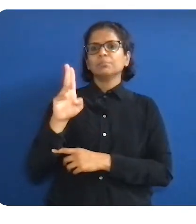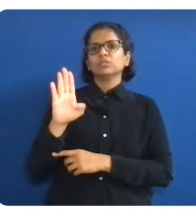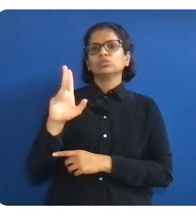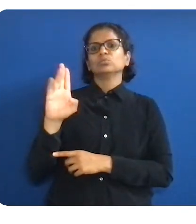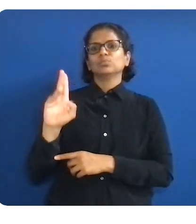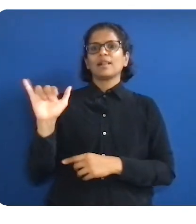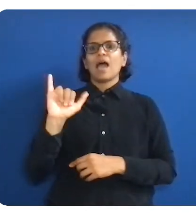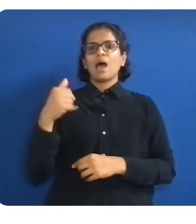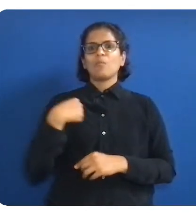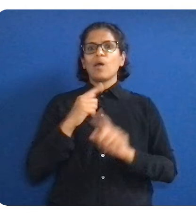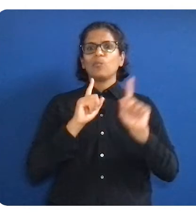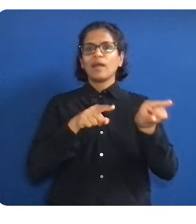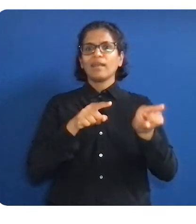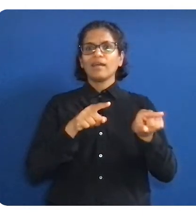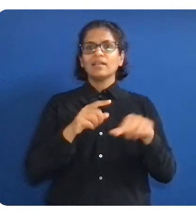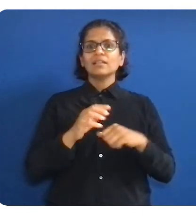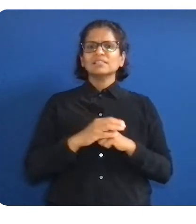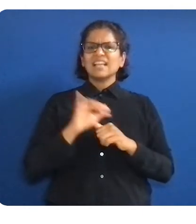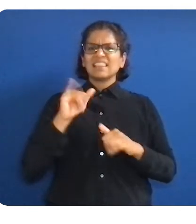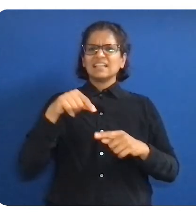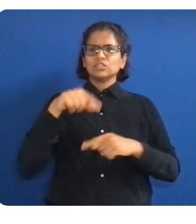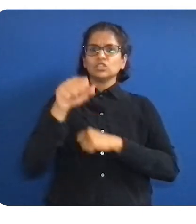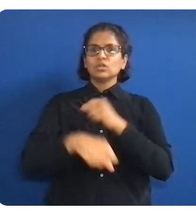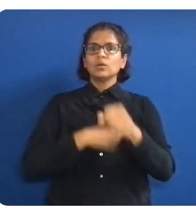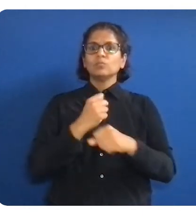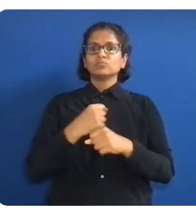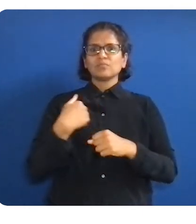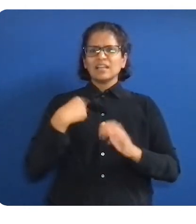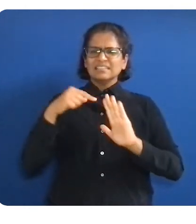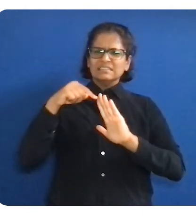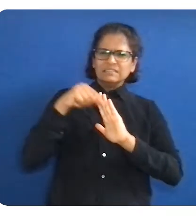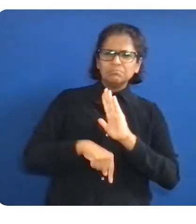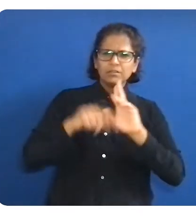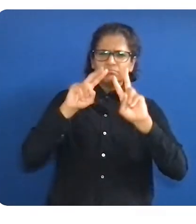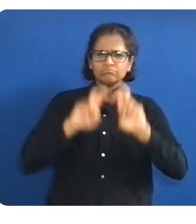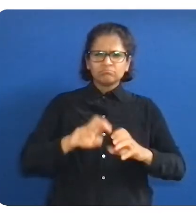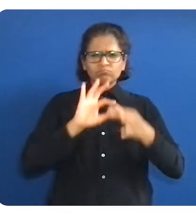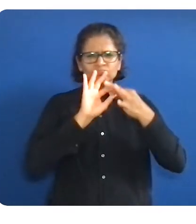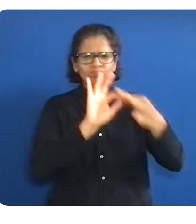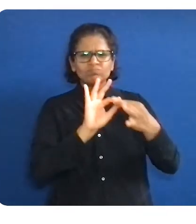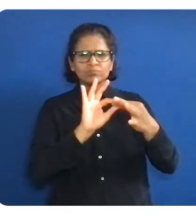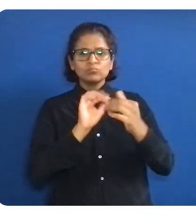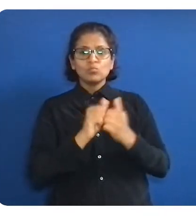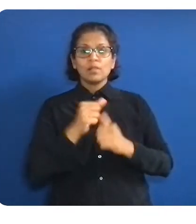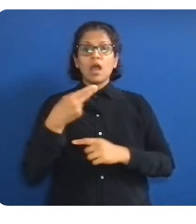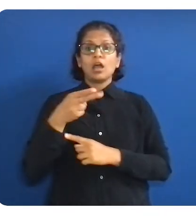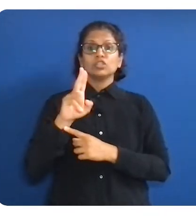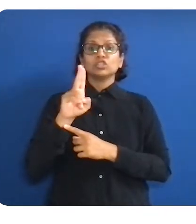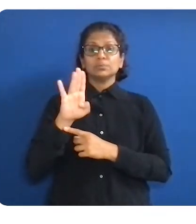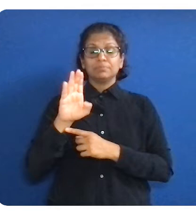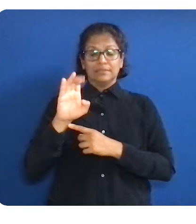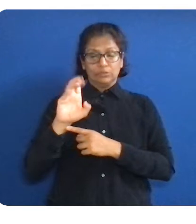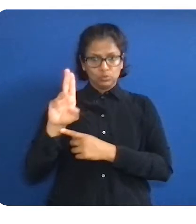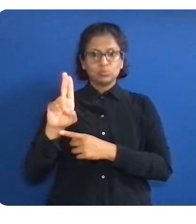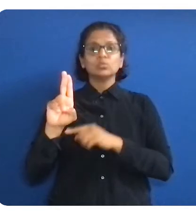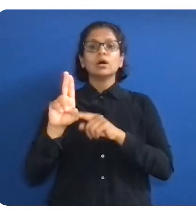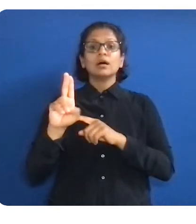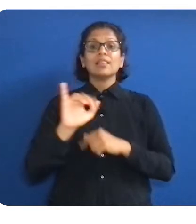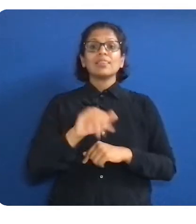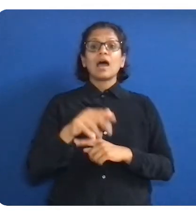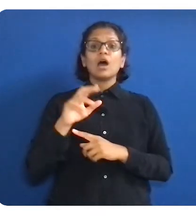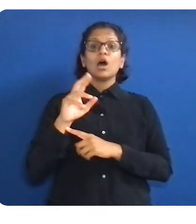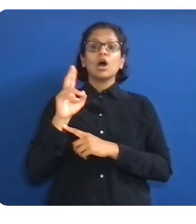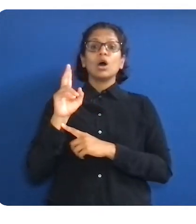unrestricted, $50 million grant that allows the presidents of these esteemed institutions to allocate